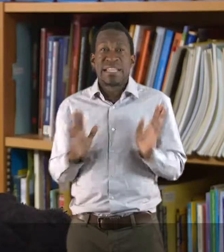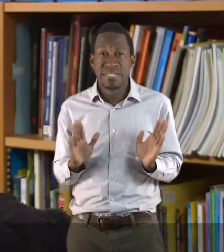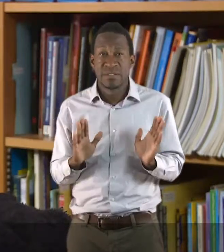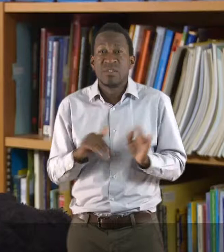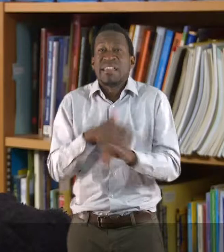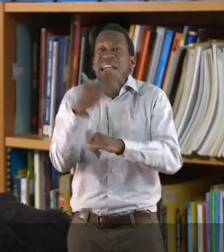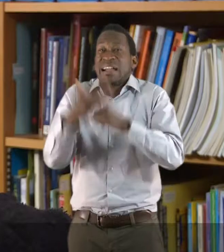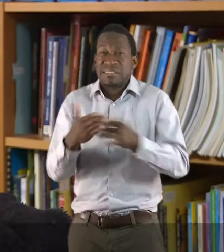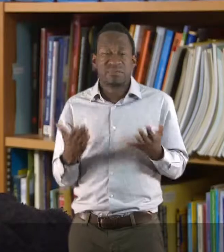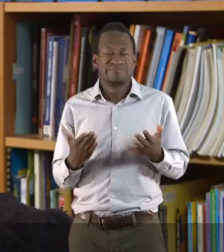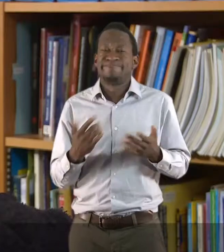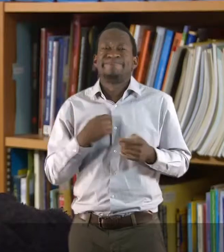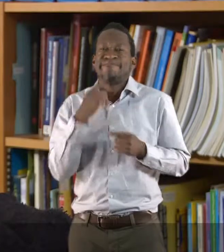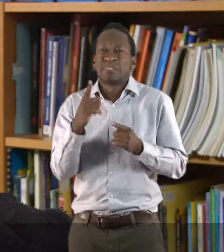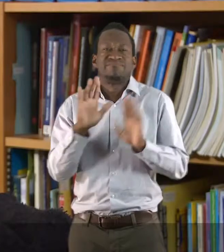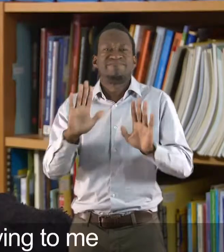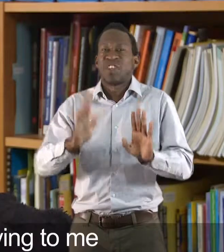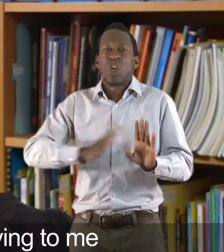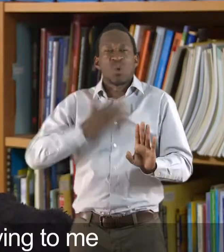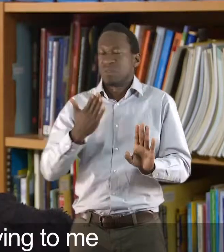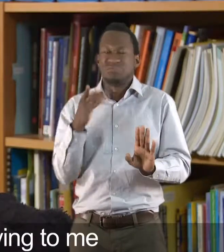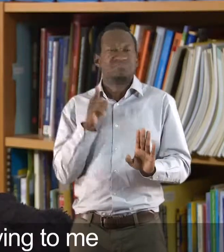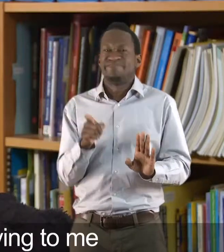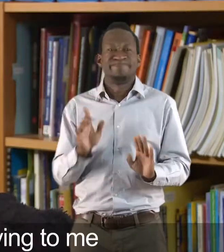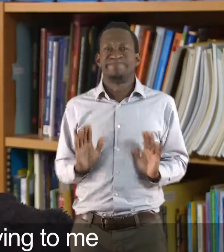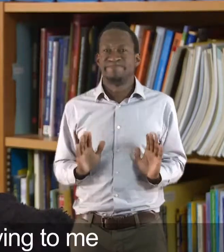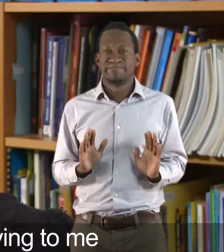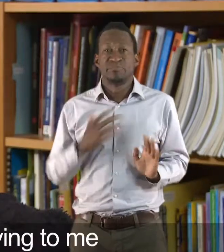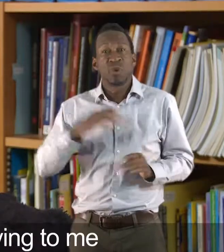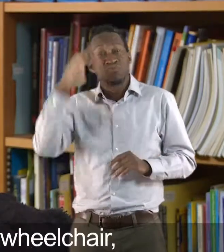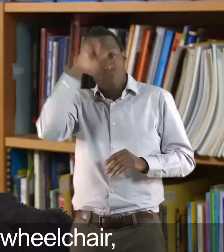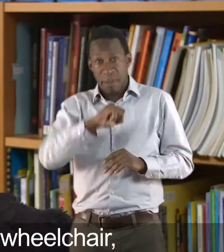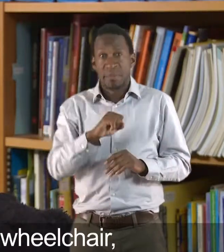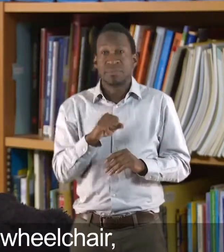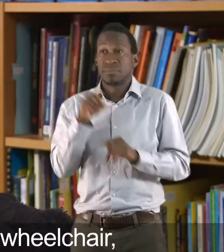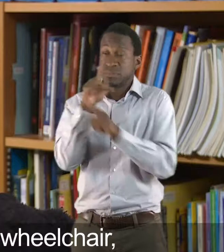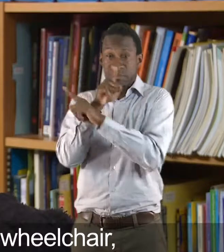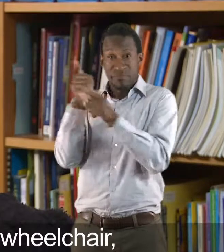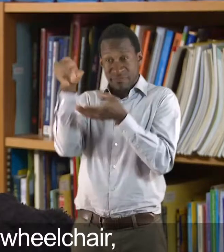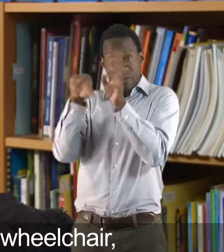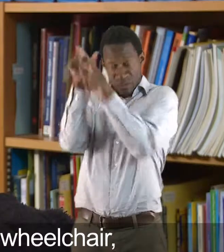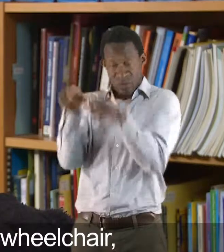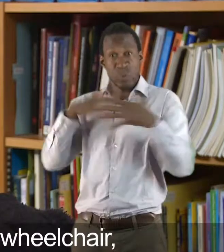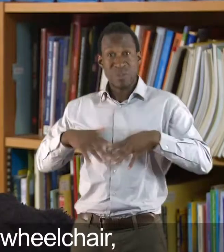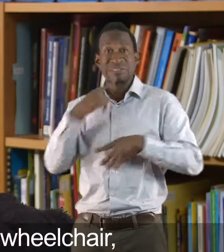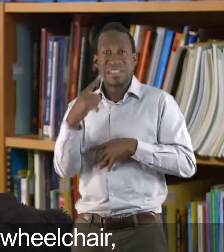So, in the end, I said, I don't want to do this no more. And I remember the physio saying to me, Do you realise that by using the wheelchair,